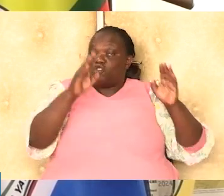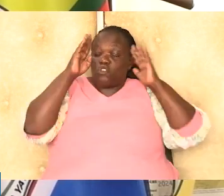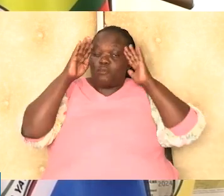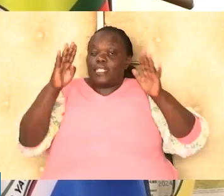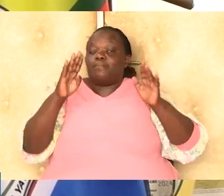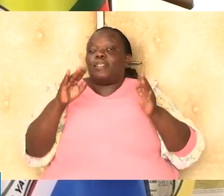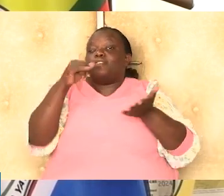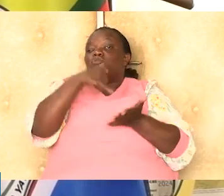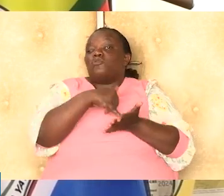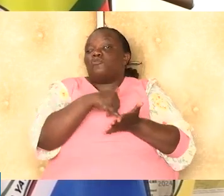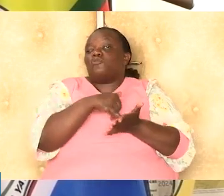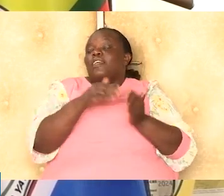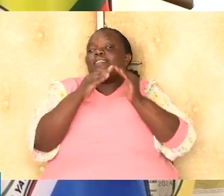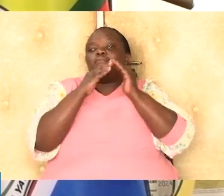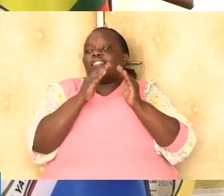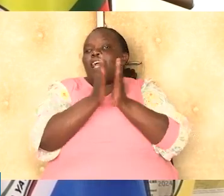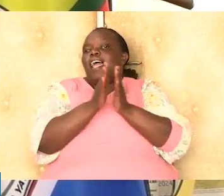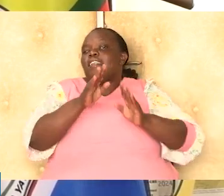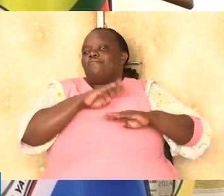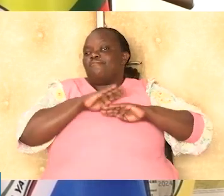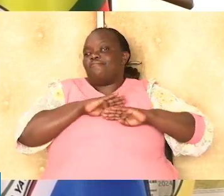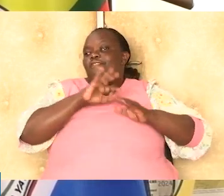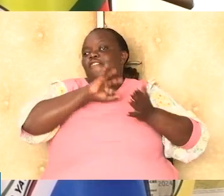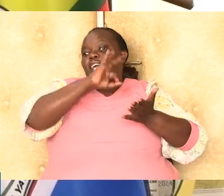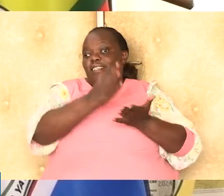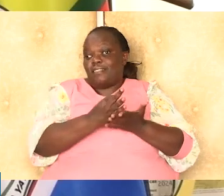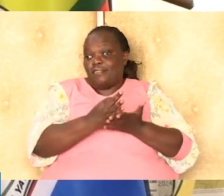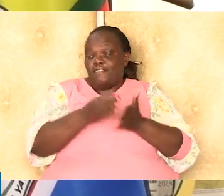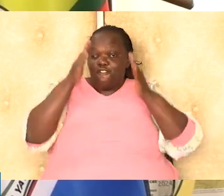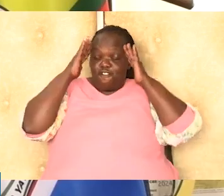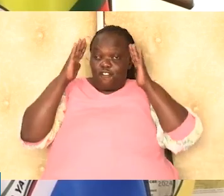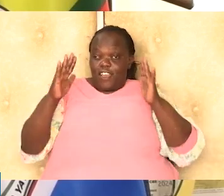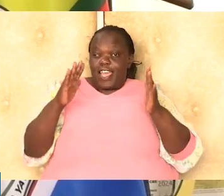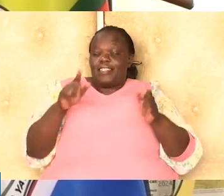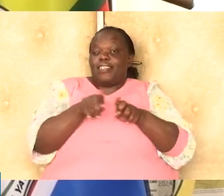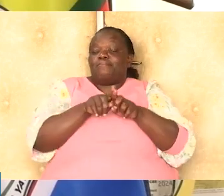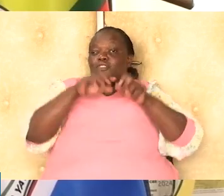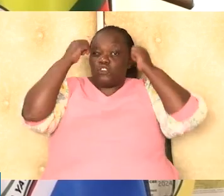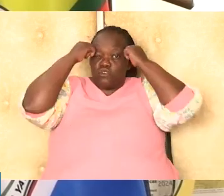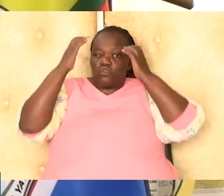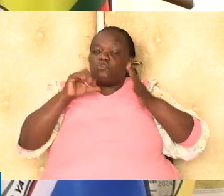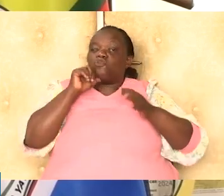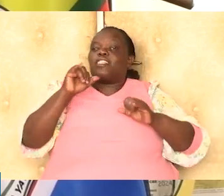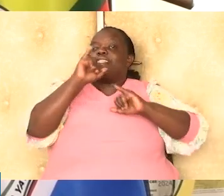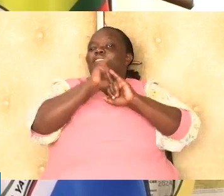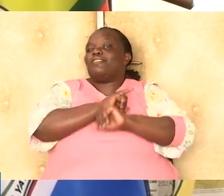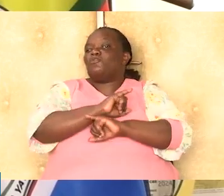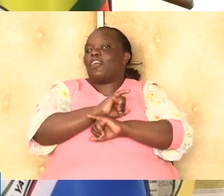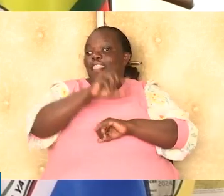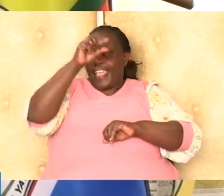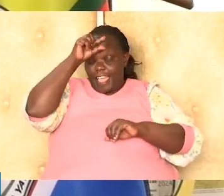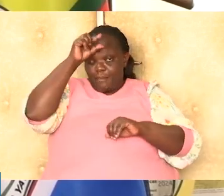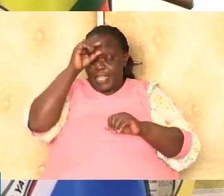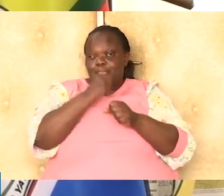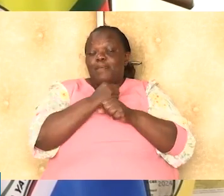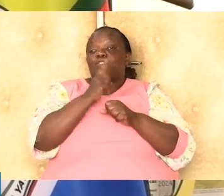commitment to inclusivity, equity and sustainable funding. By focusing on students instead of institutions, the government